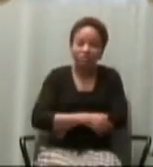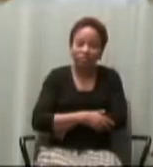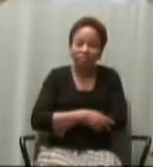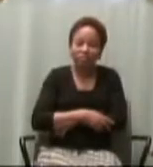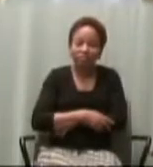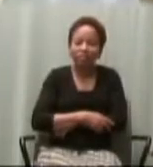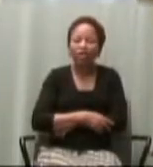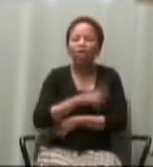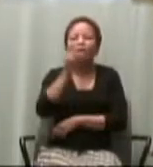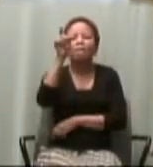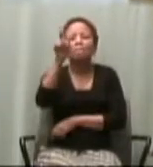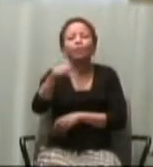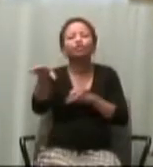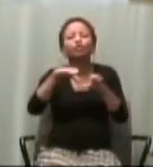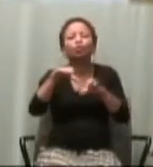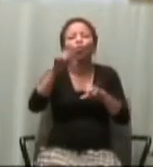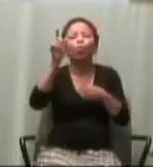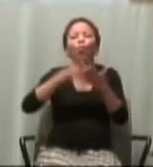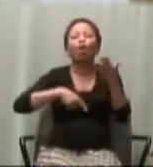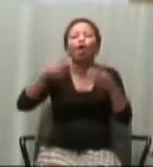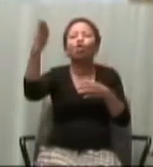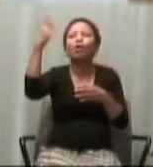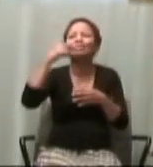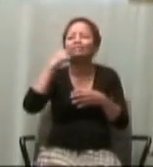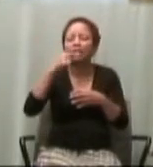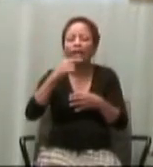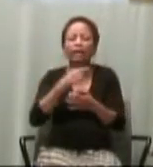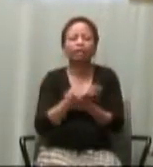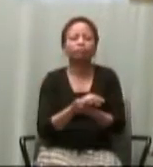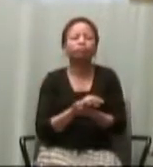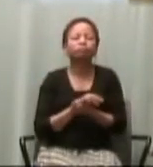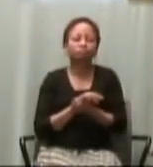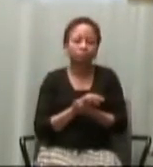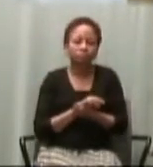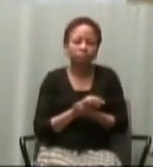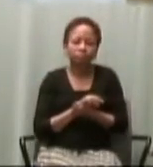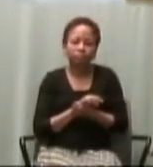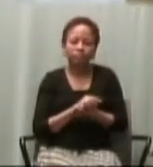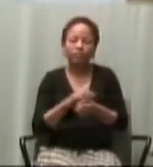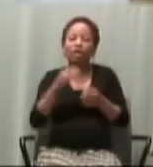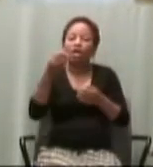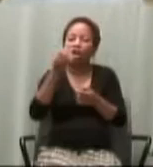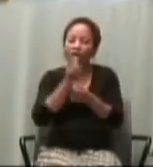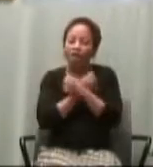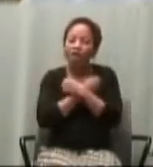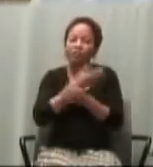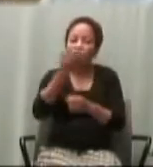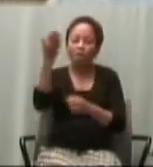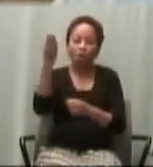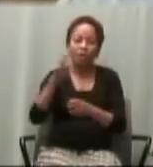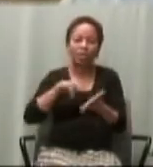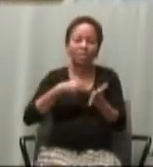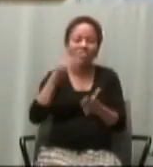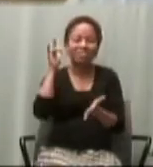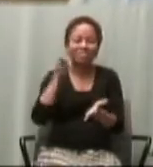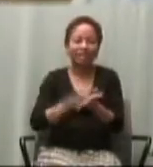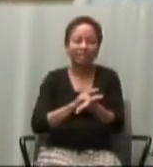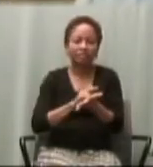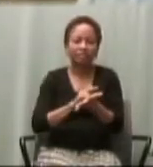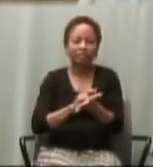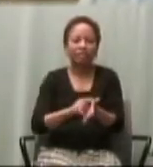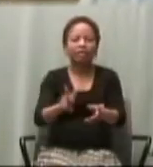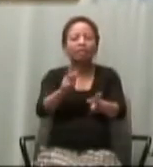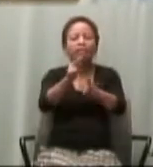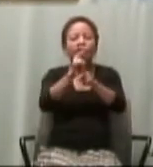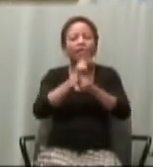we do what he commands us and this is what loving God is to keep